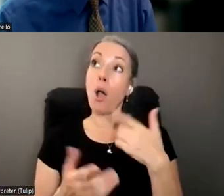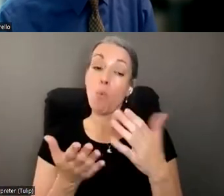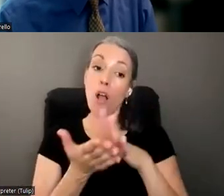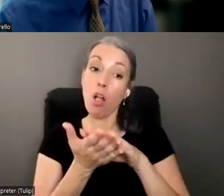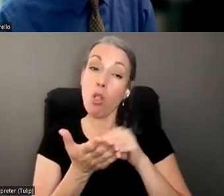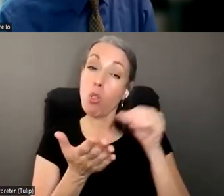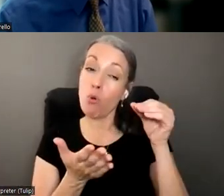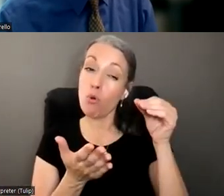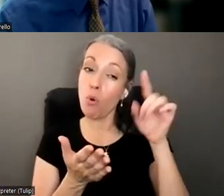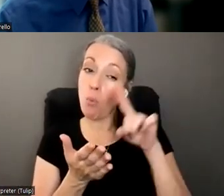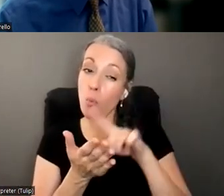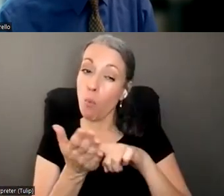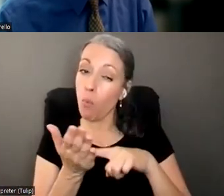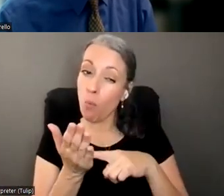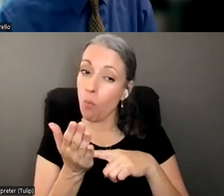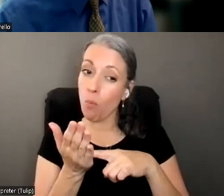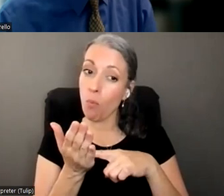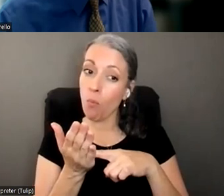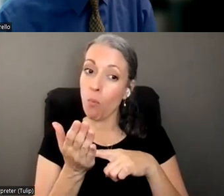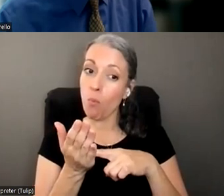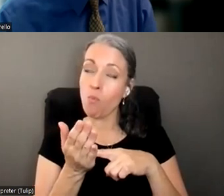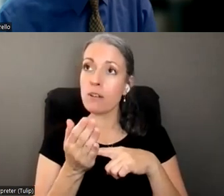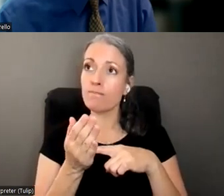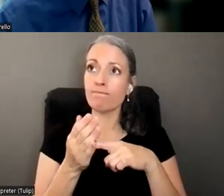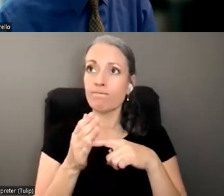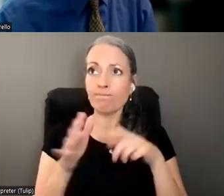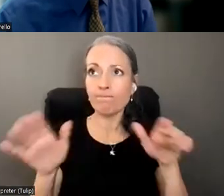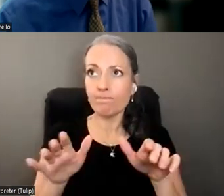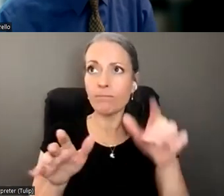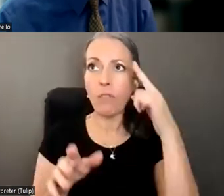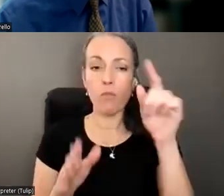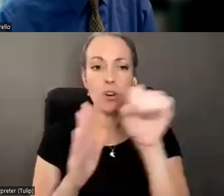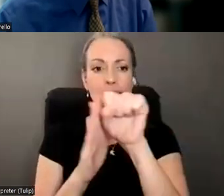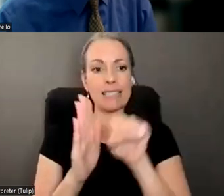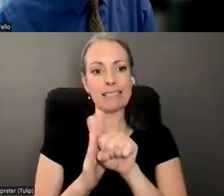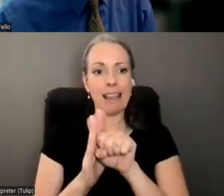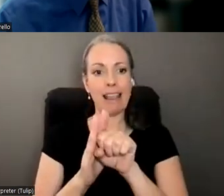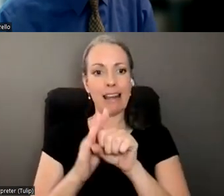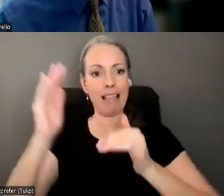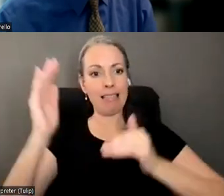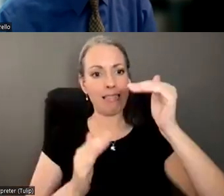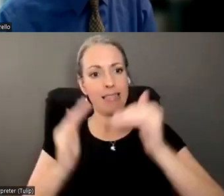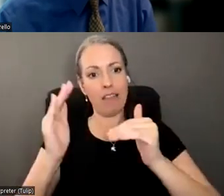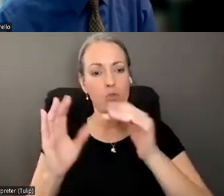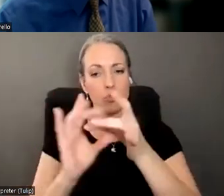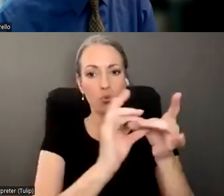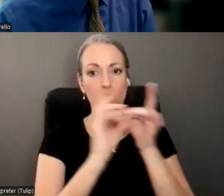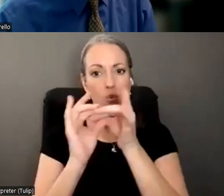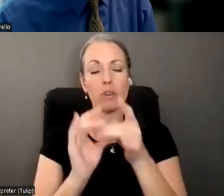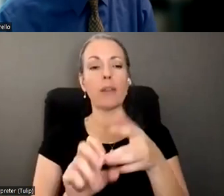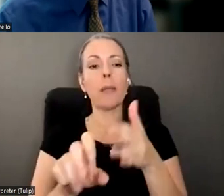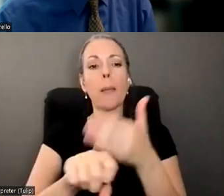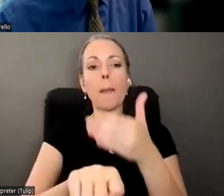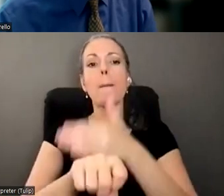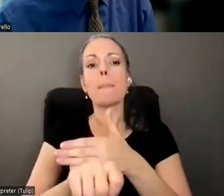um, what efforts are going on in the statewide level to, to better coordinate multidisciplinary teams and, and what